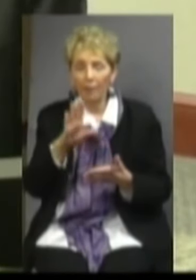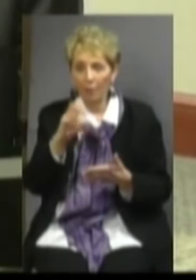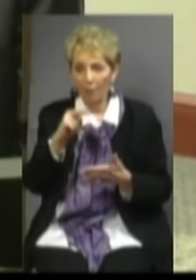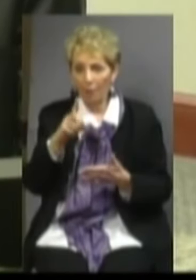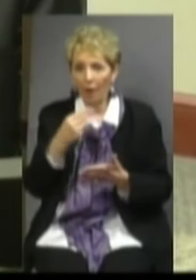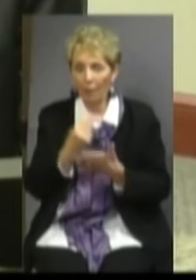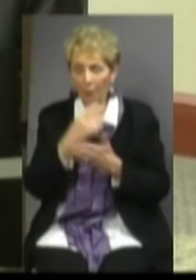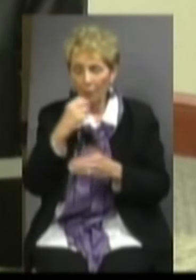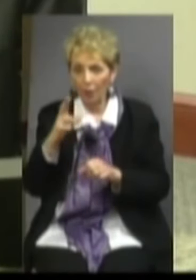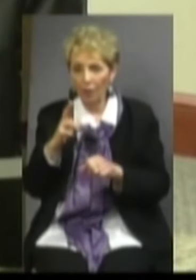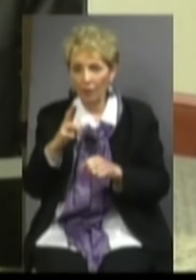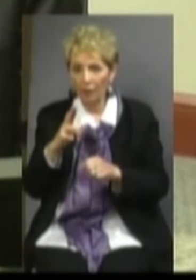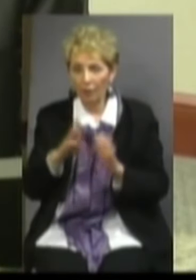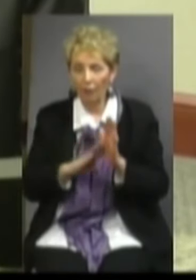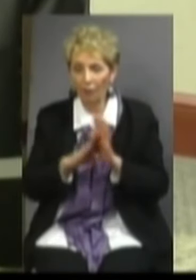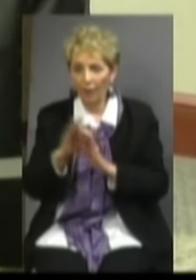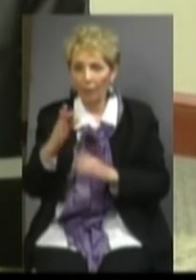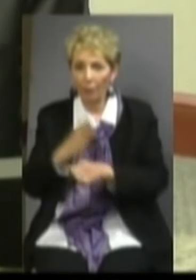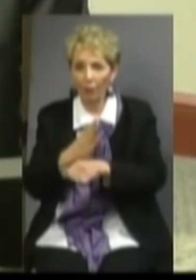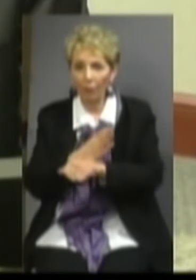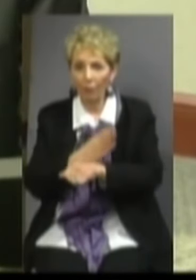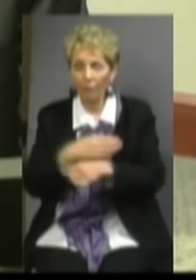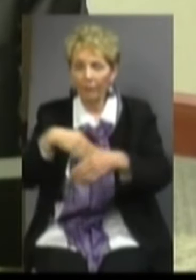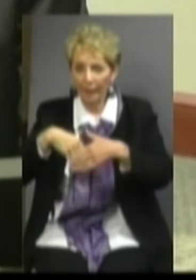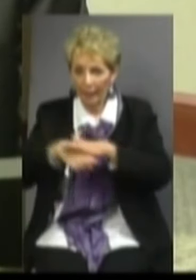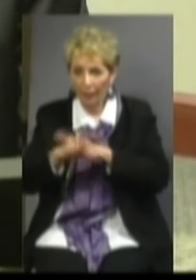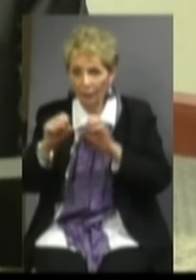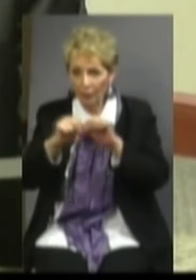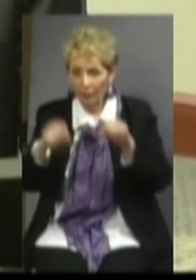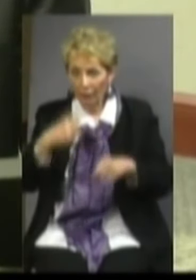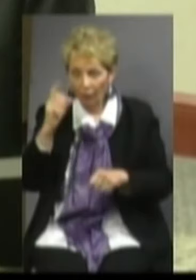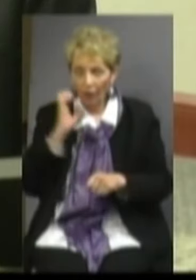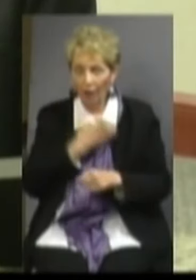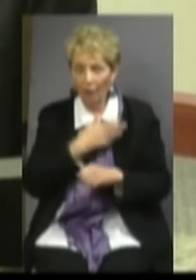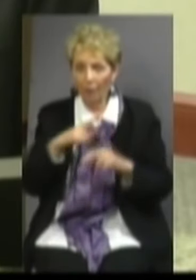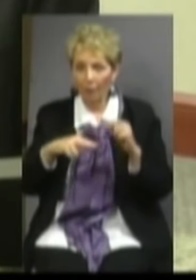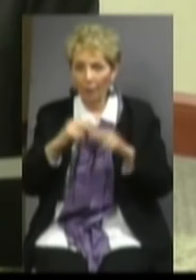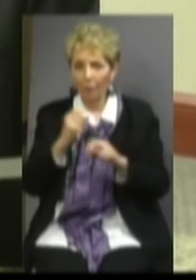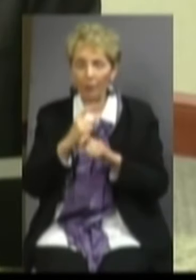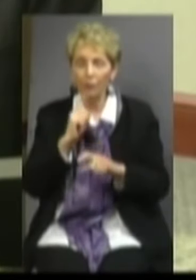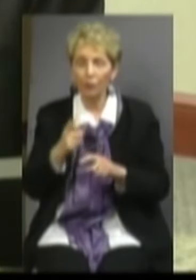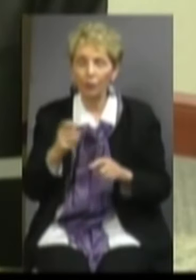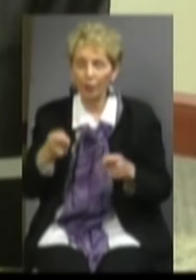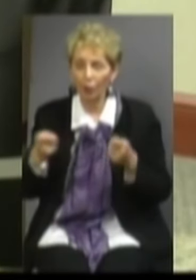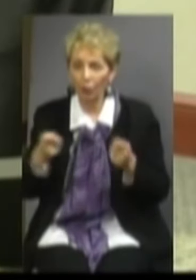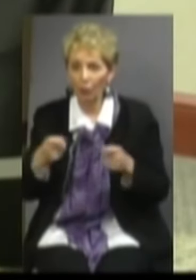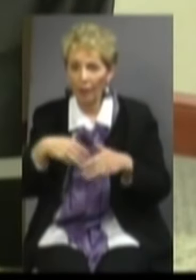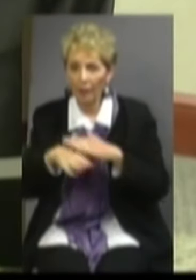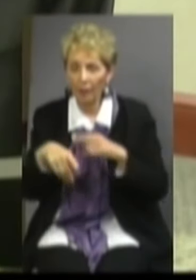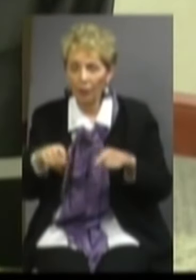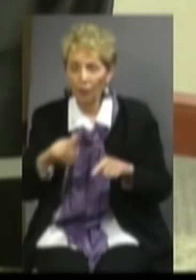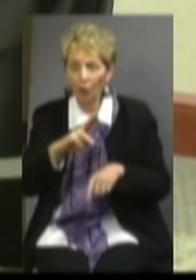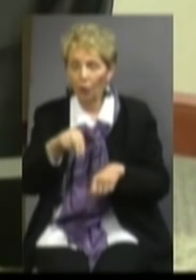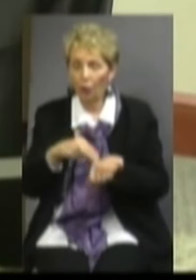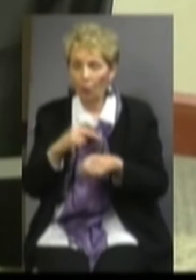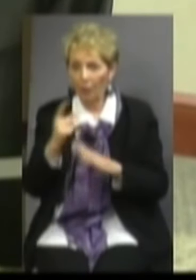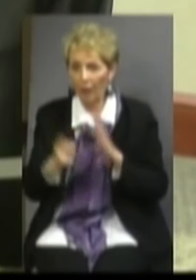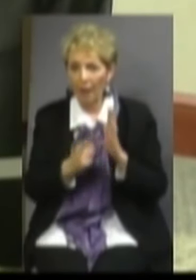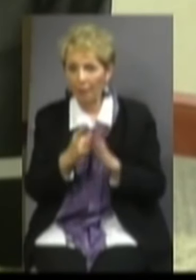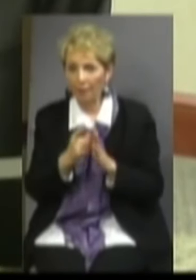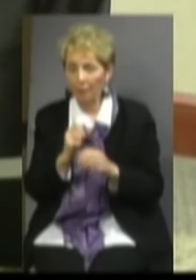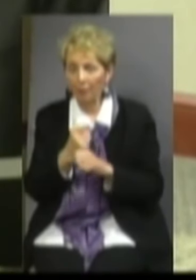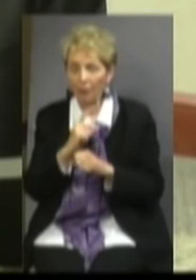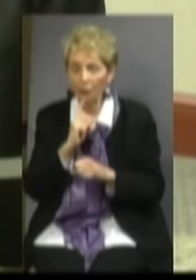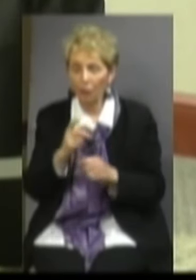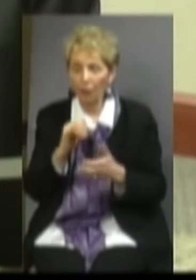used to develop an improved entry system for our buildings, ensuring that we can control access during normal operating hours and ensure